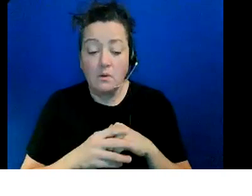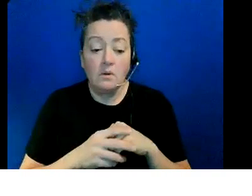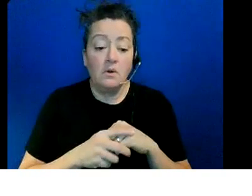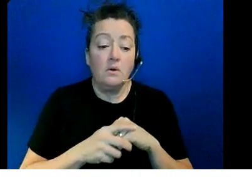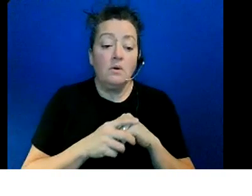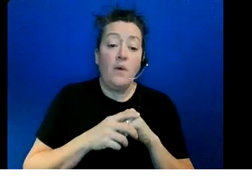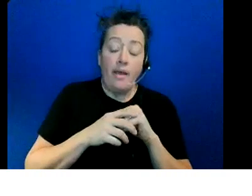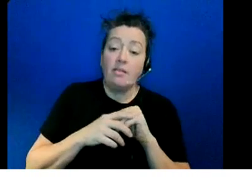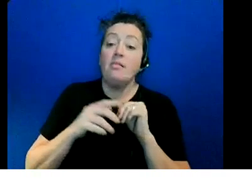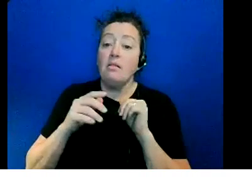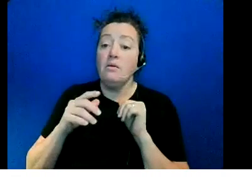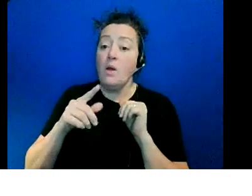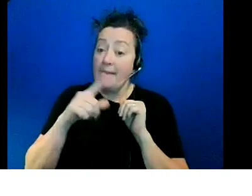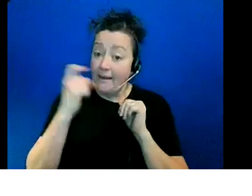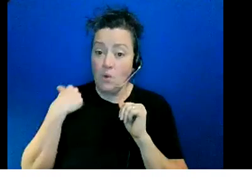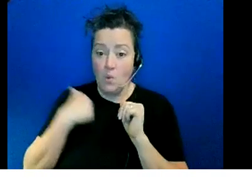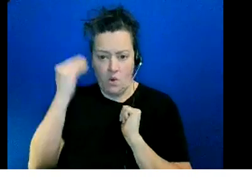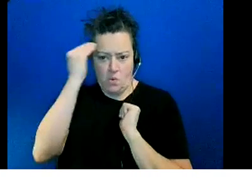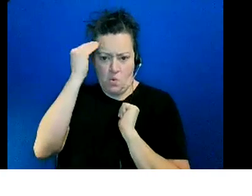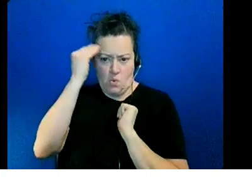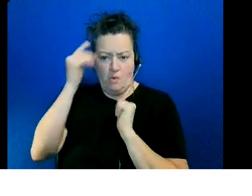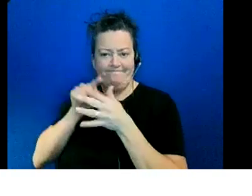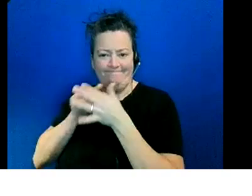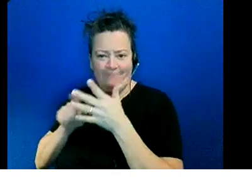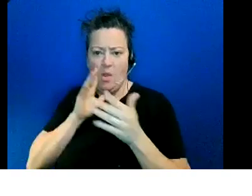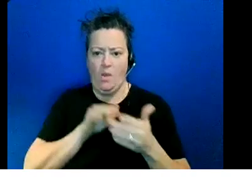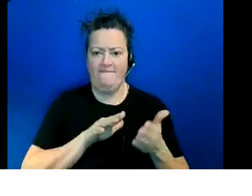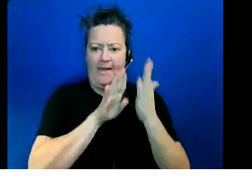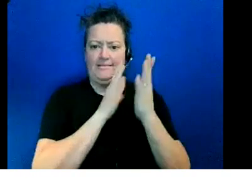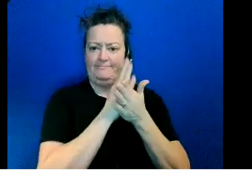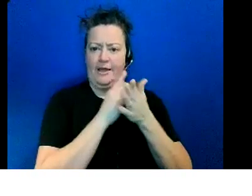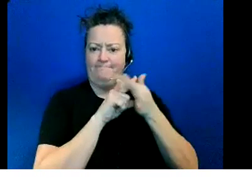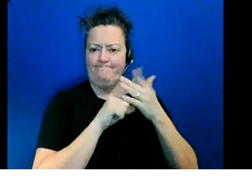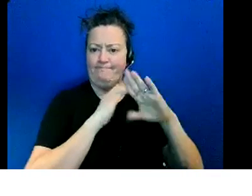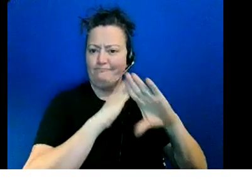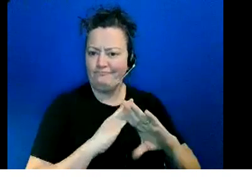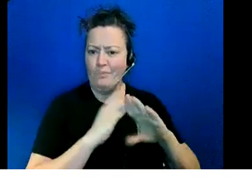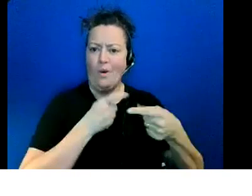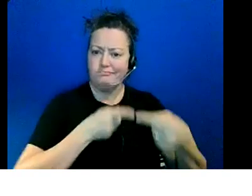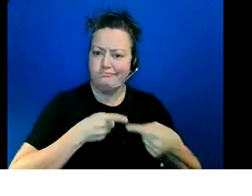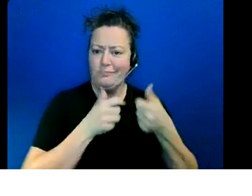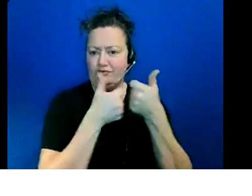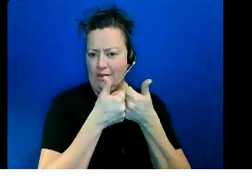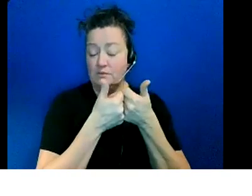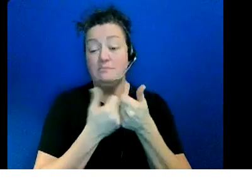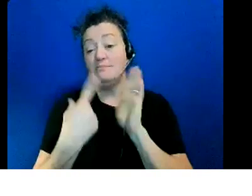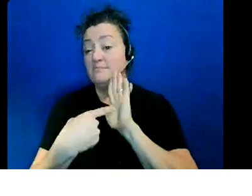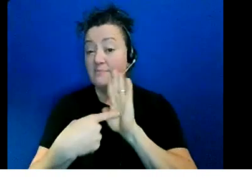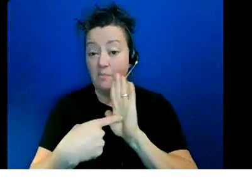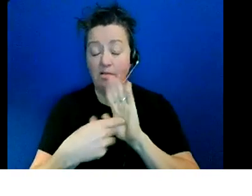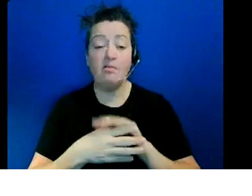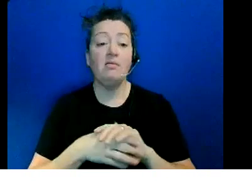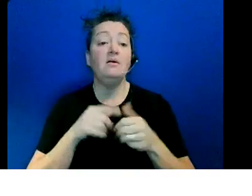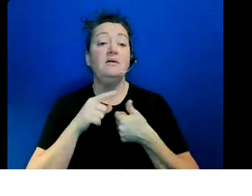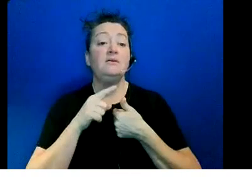at schools and in their community in general uh one of these big challenges they have they have to face is that they